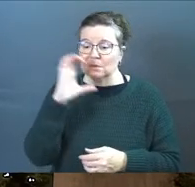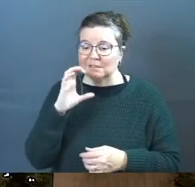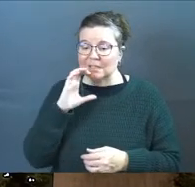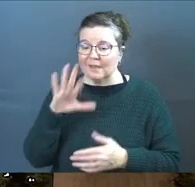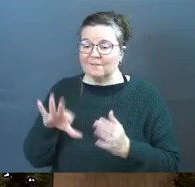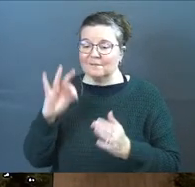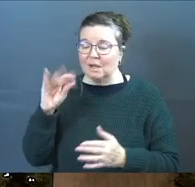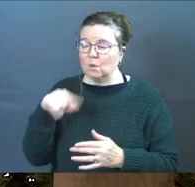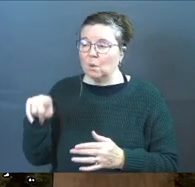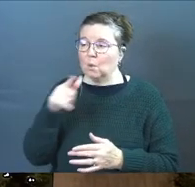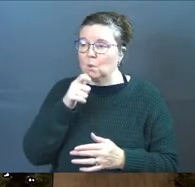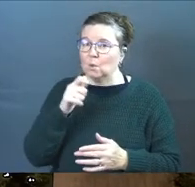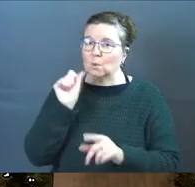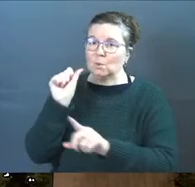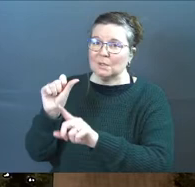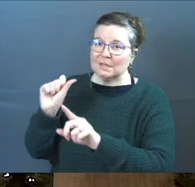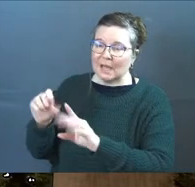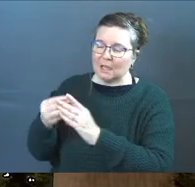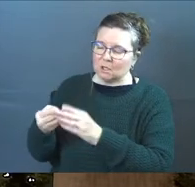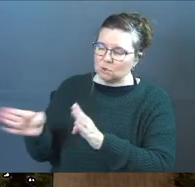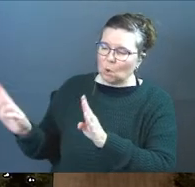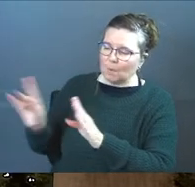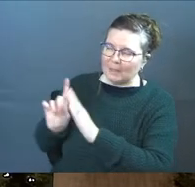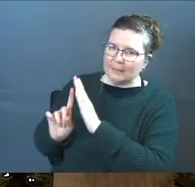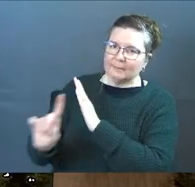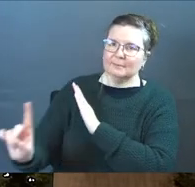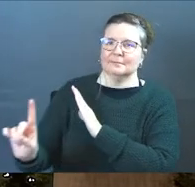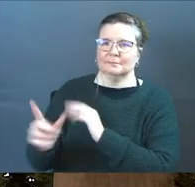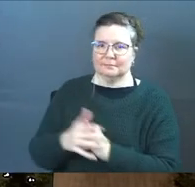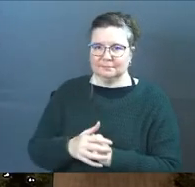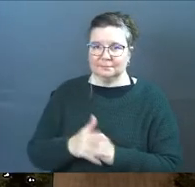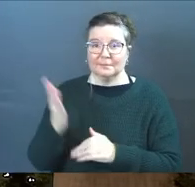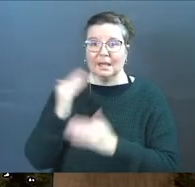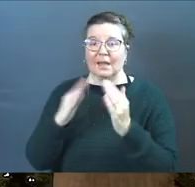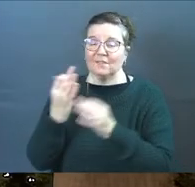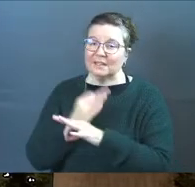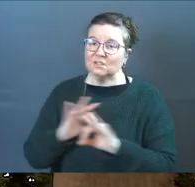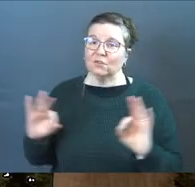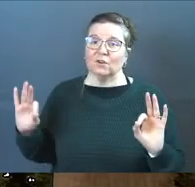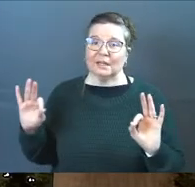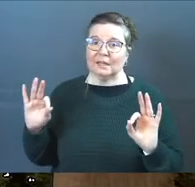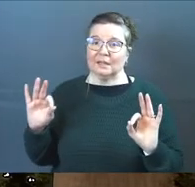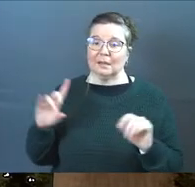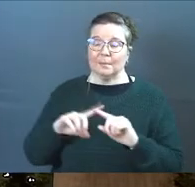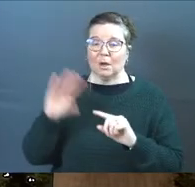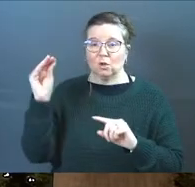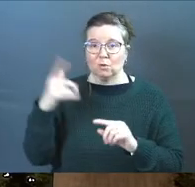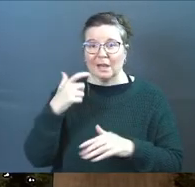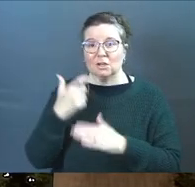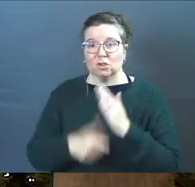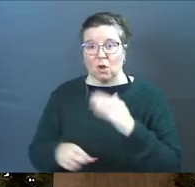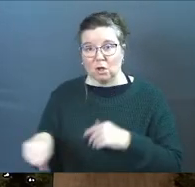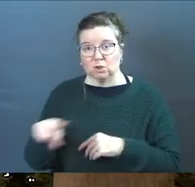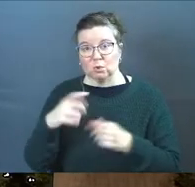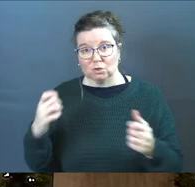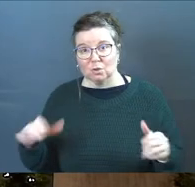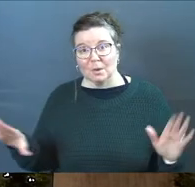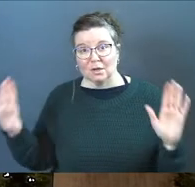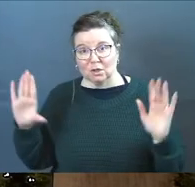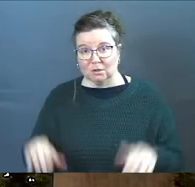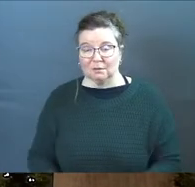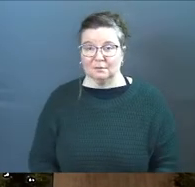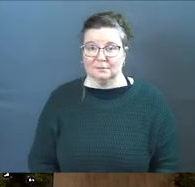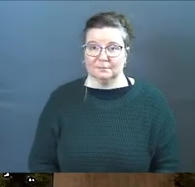seek find and to those who knock it is opened heaven is free but grace costs you surrender